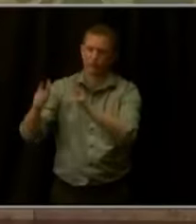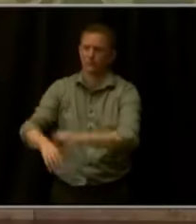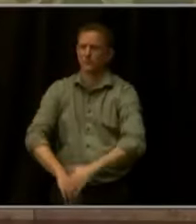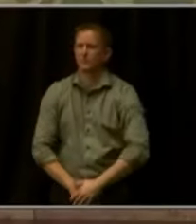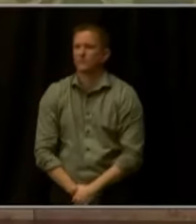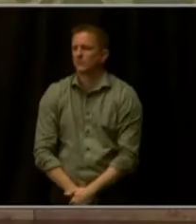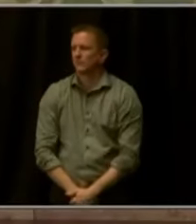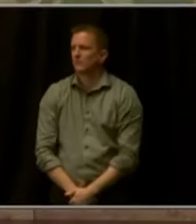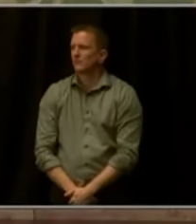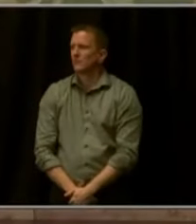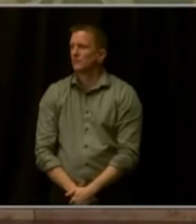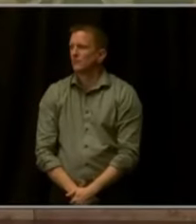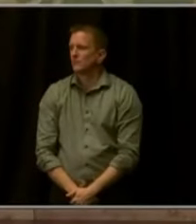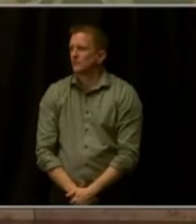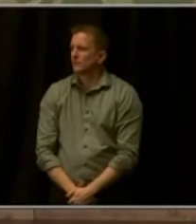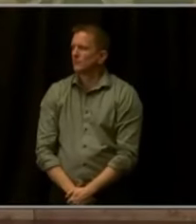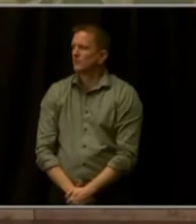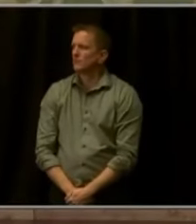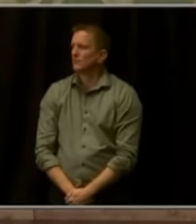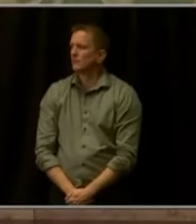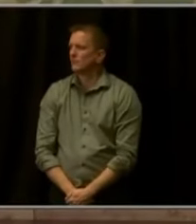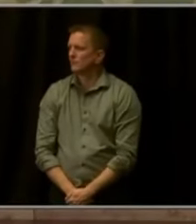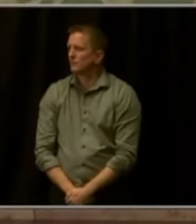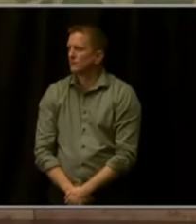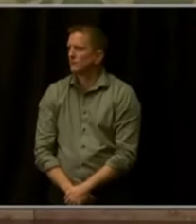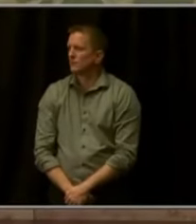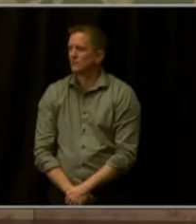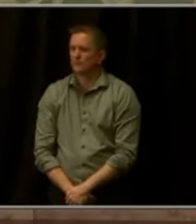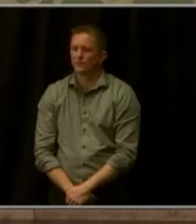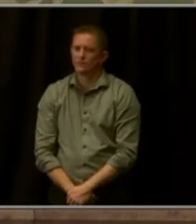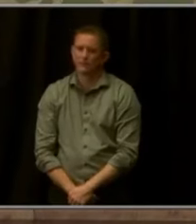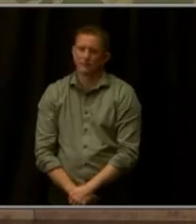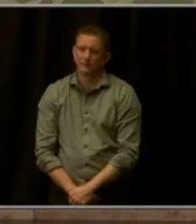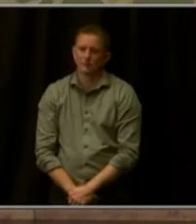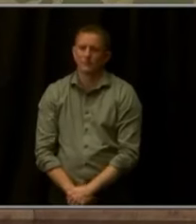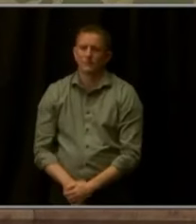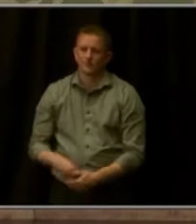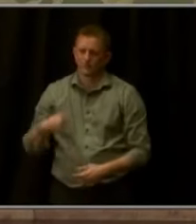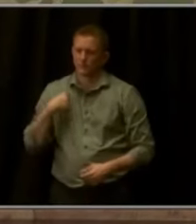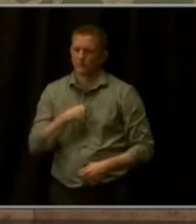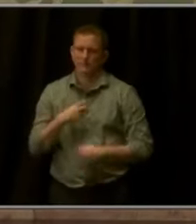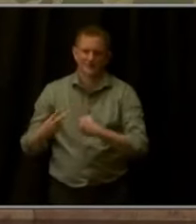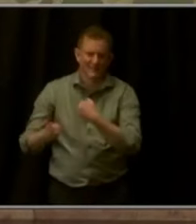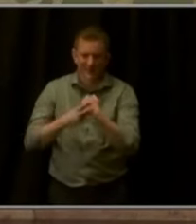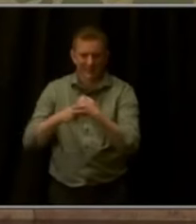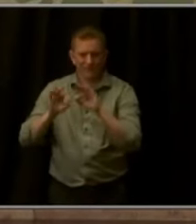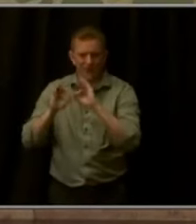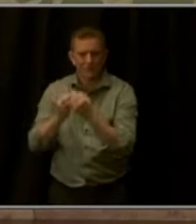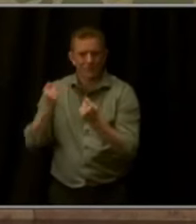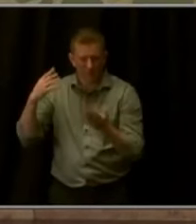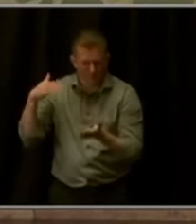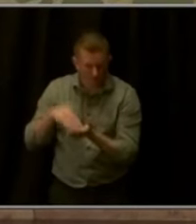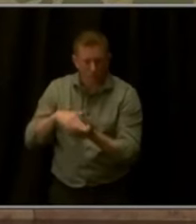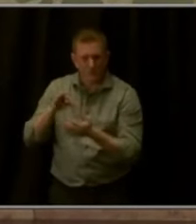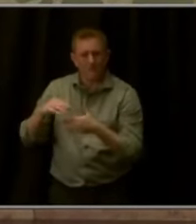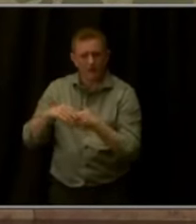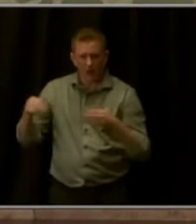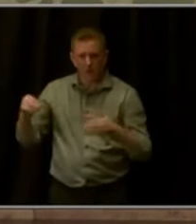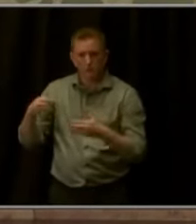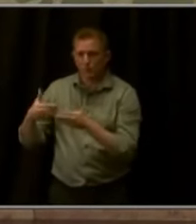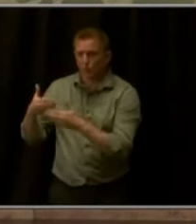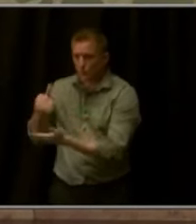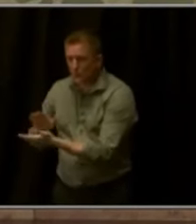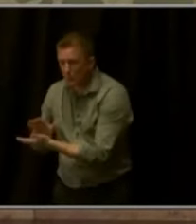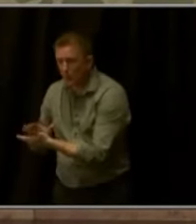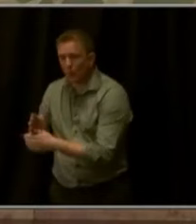And we are saving families thousands of dollars per year on preschool and full-day kindergarten. I've spent a lot of time in